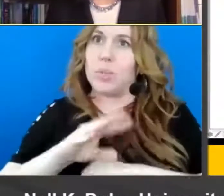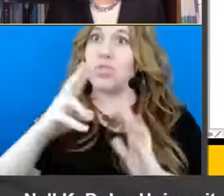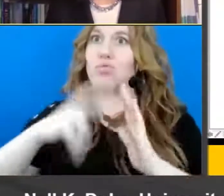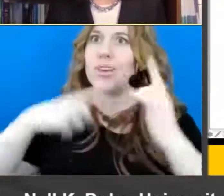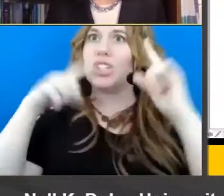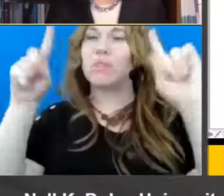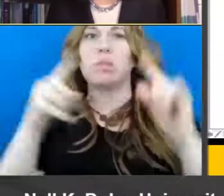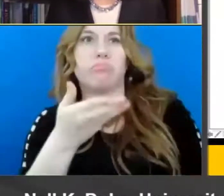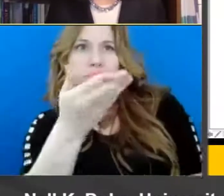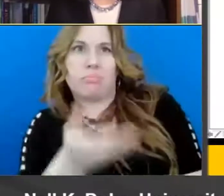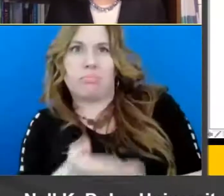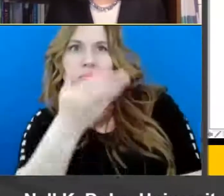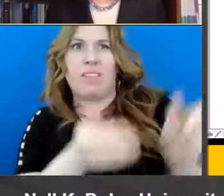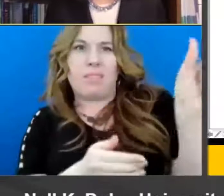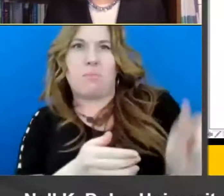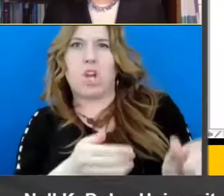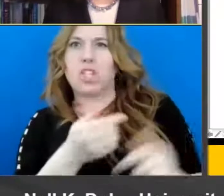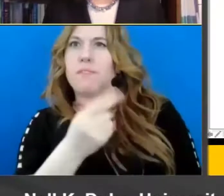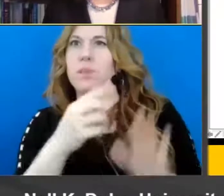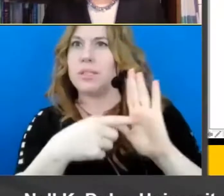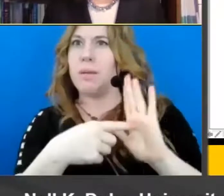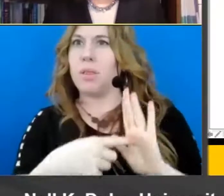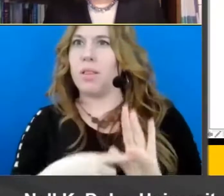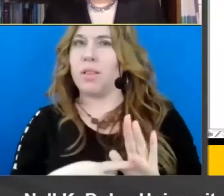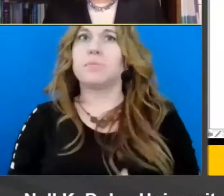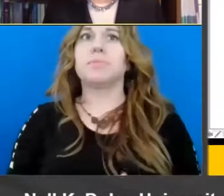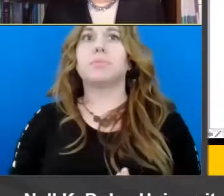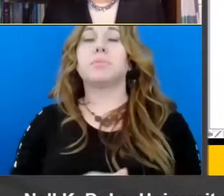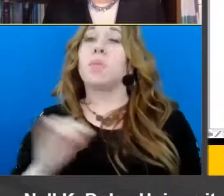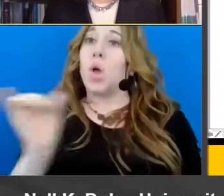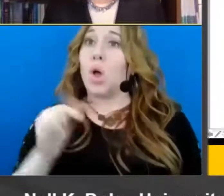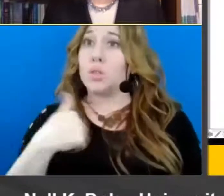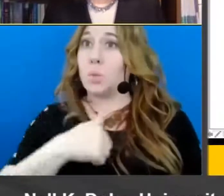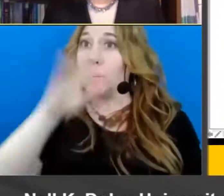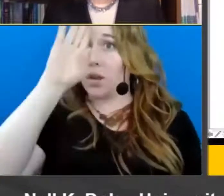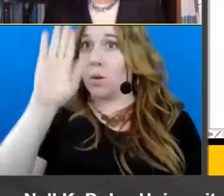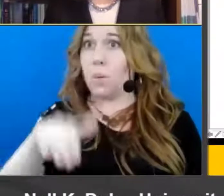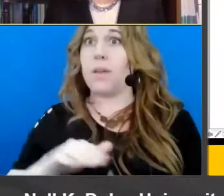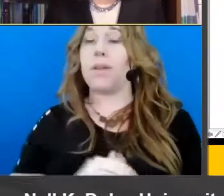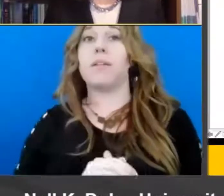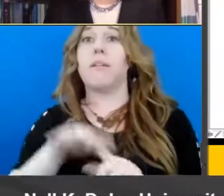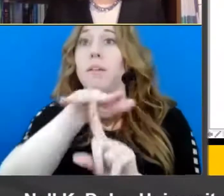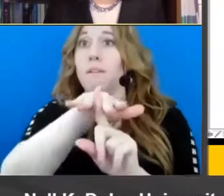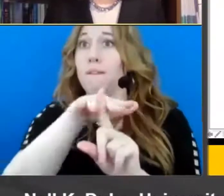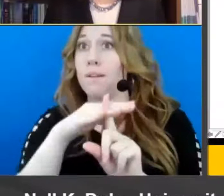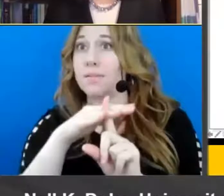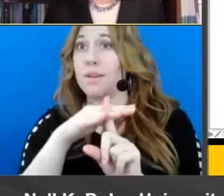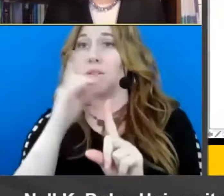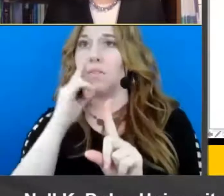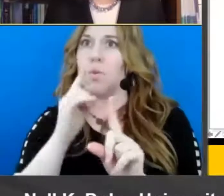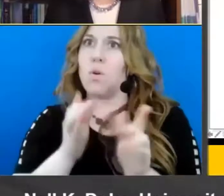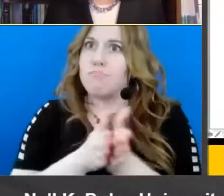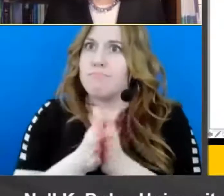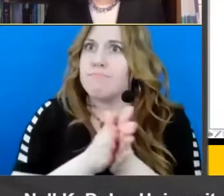examples here in the margin um and then we also know that a context that motivates literacy